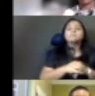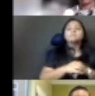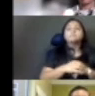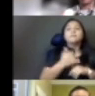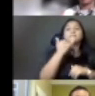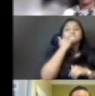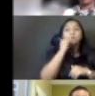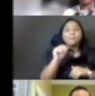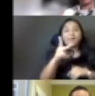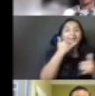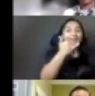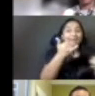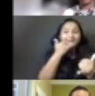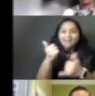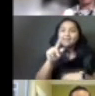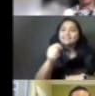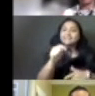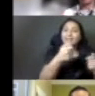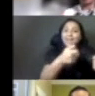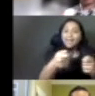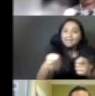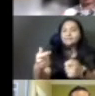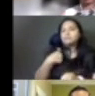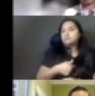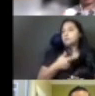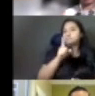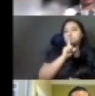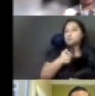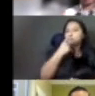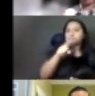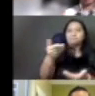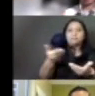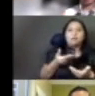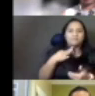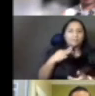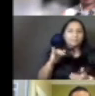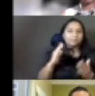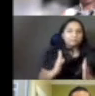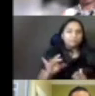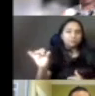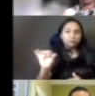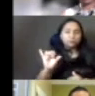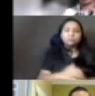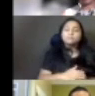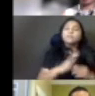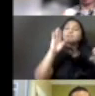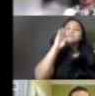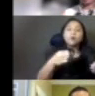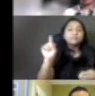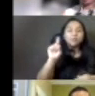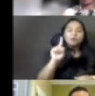for that as well. And our focus areas are, or regional focuses are Los Angeles, Palmdale,